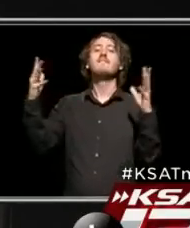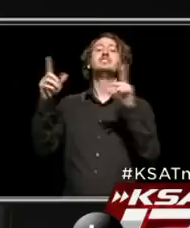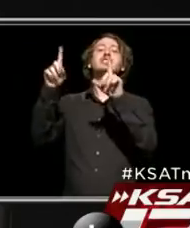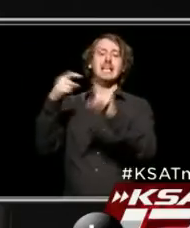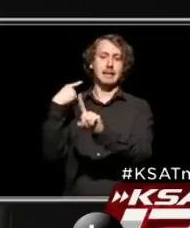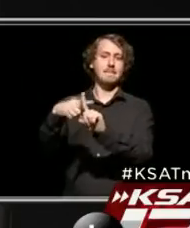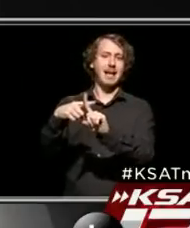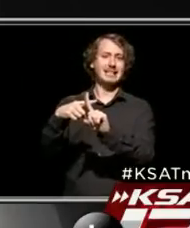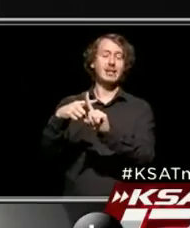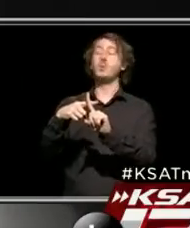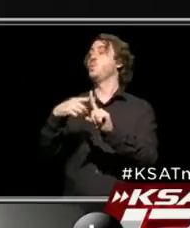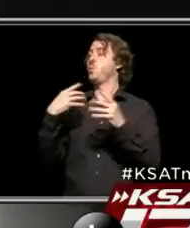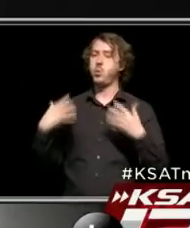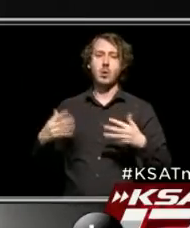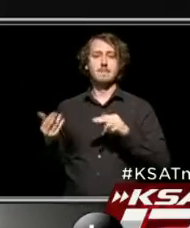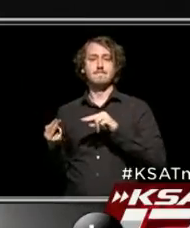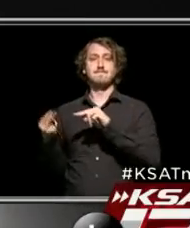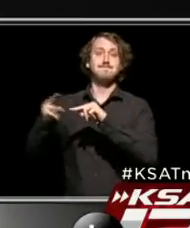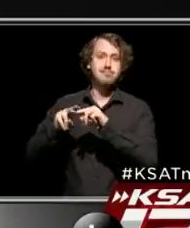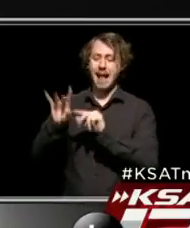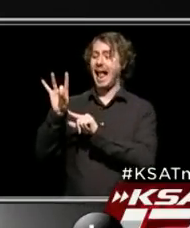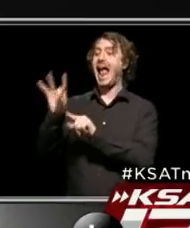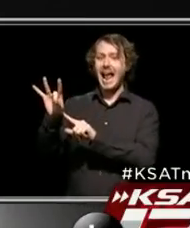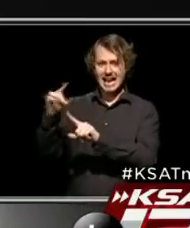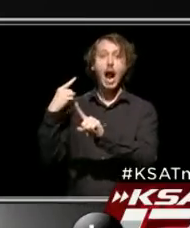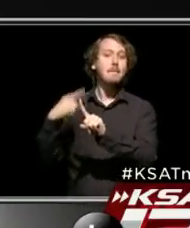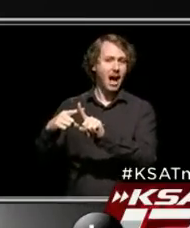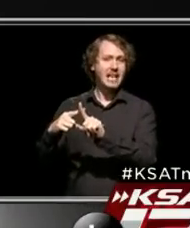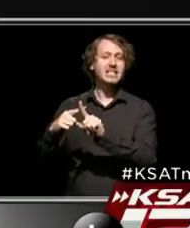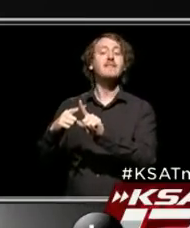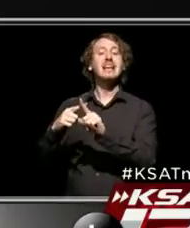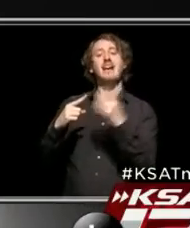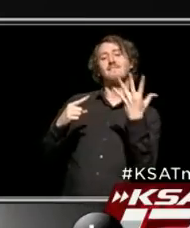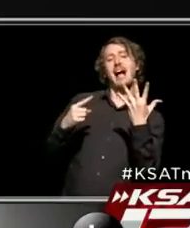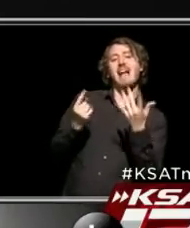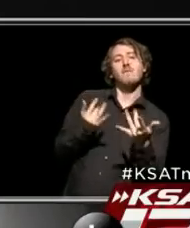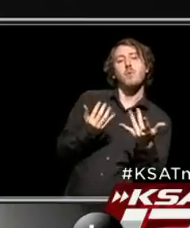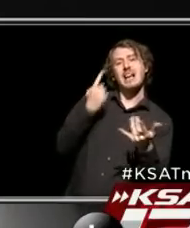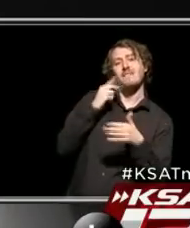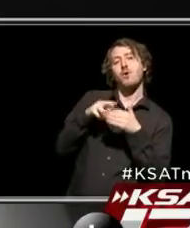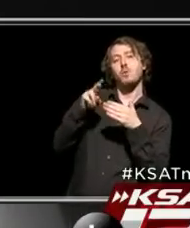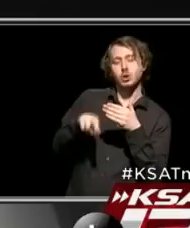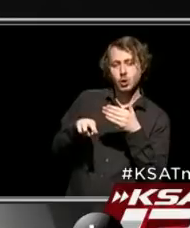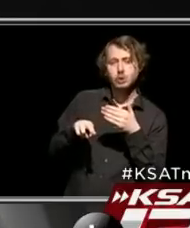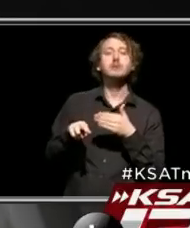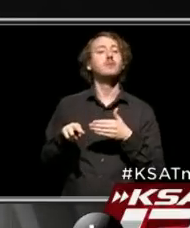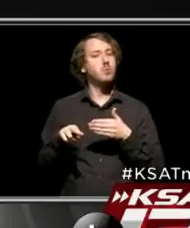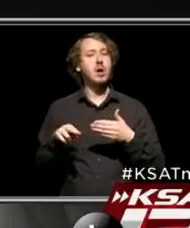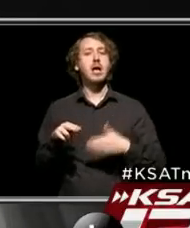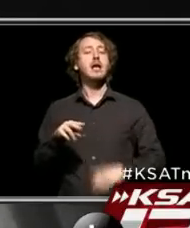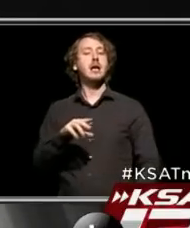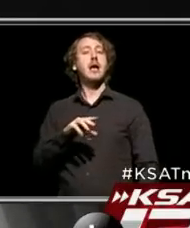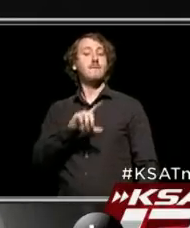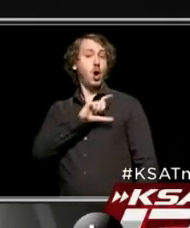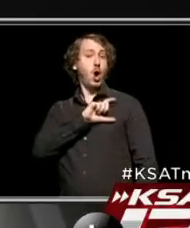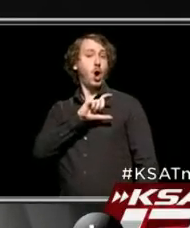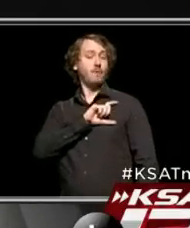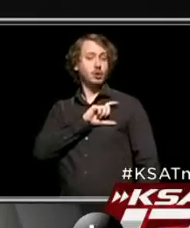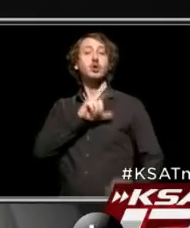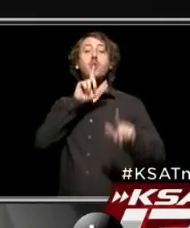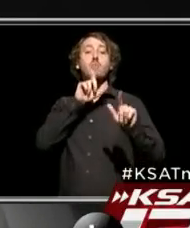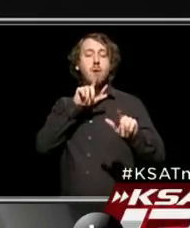now have eight positive inmates with five more tests pending. We have sheriff's officers reporting 14